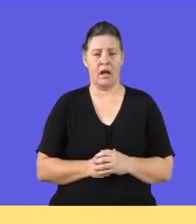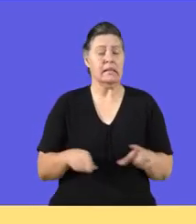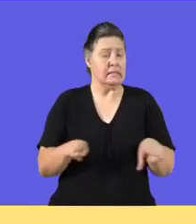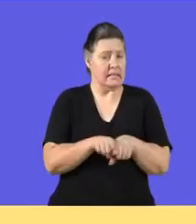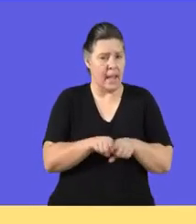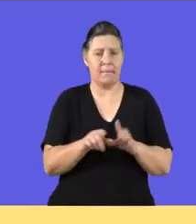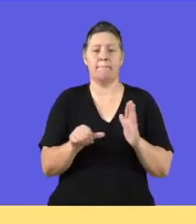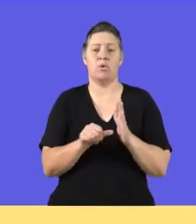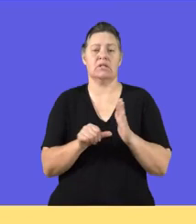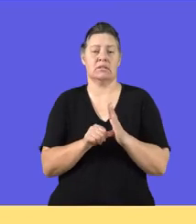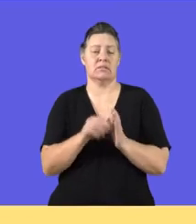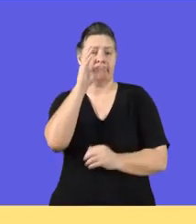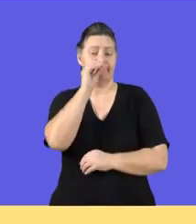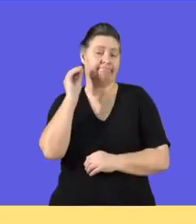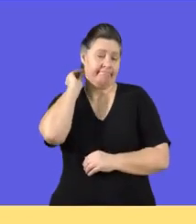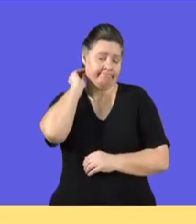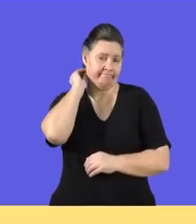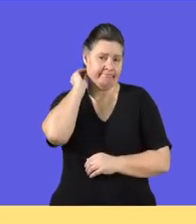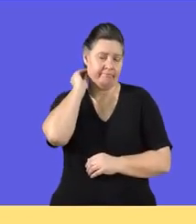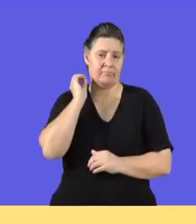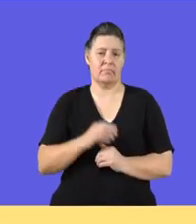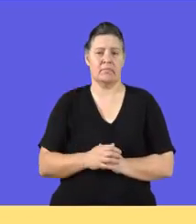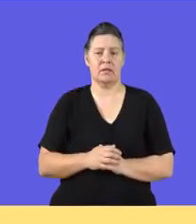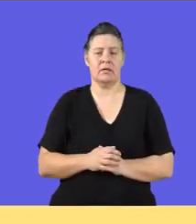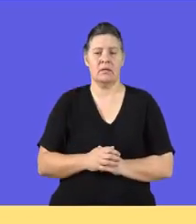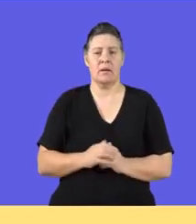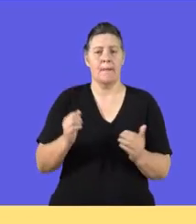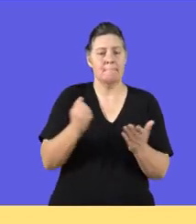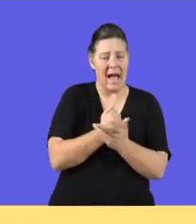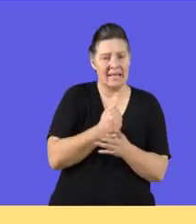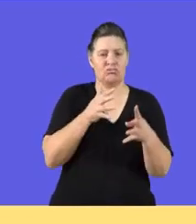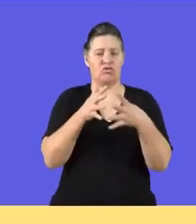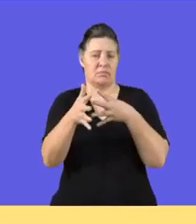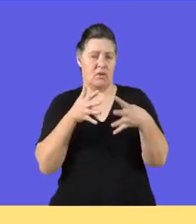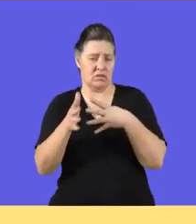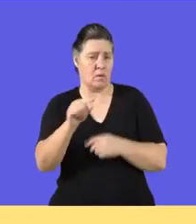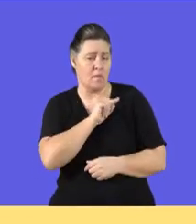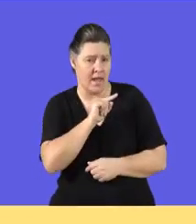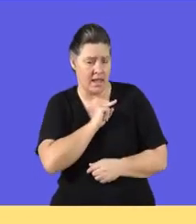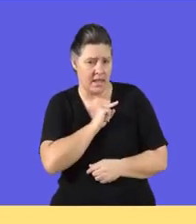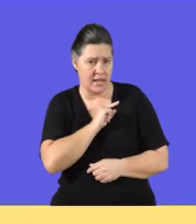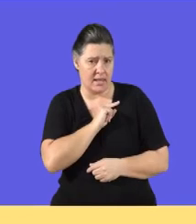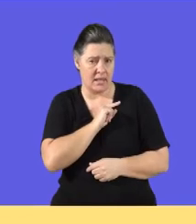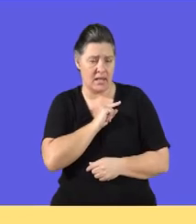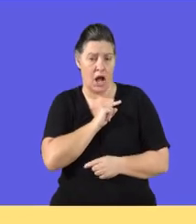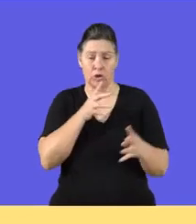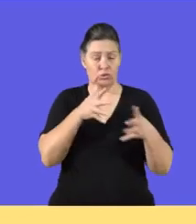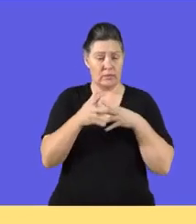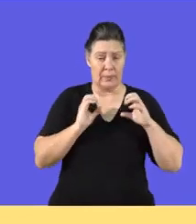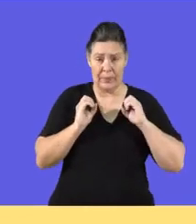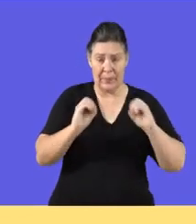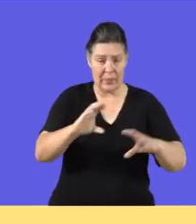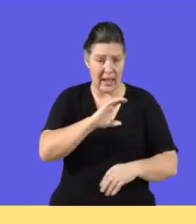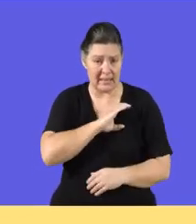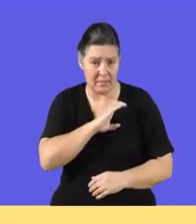It is also important to consider that he has to be transparent because if he is not